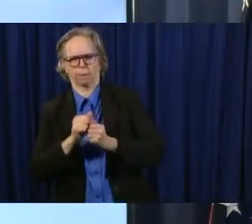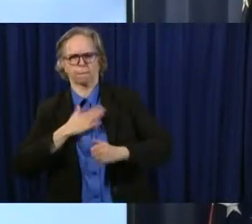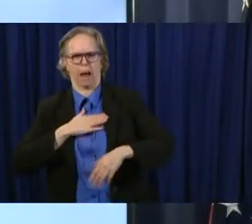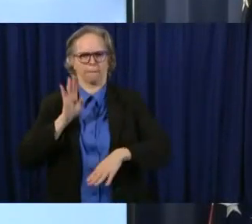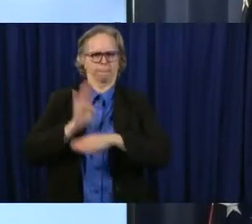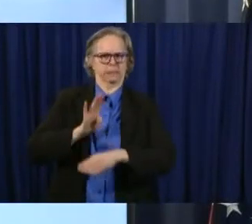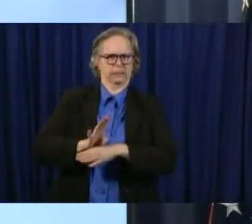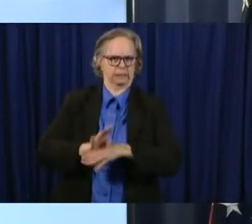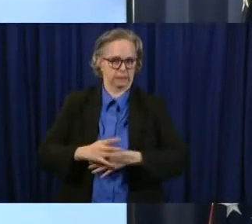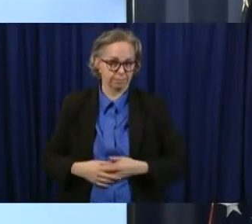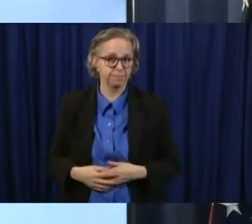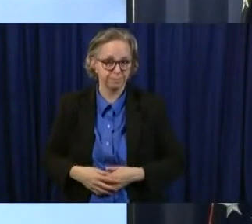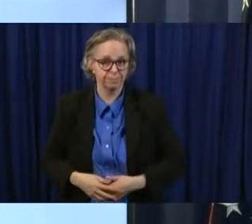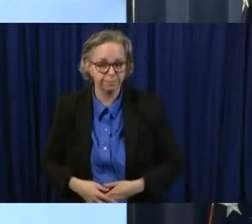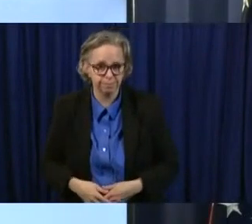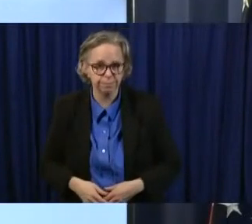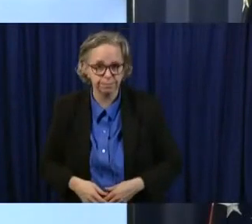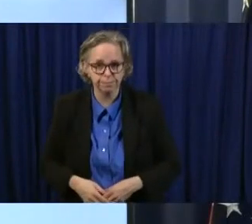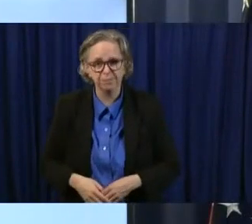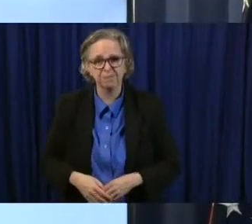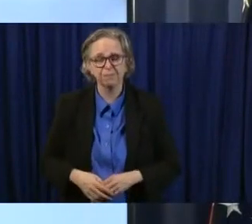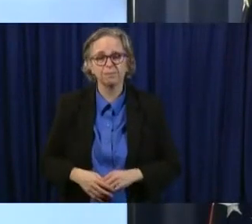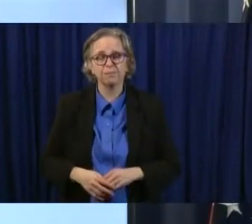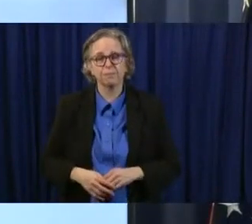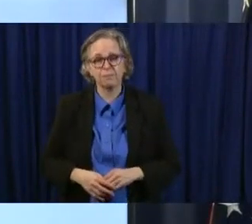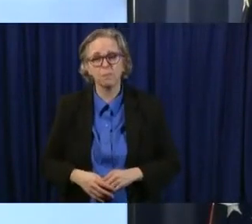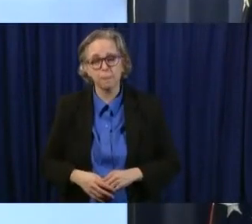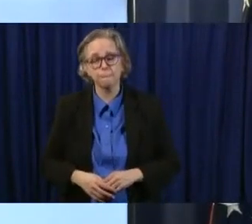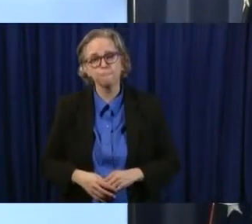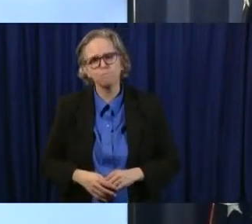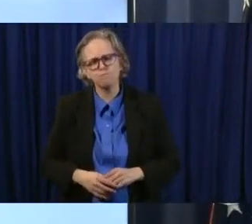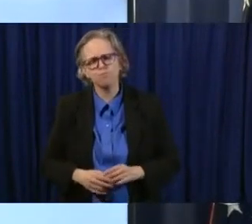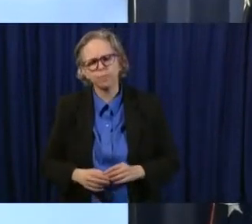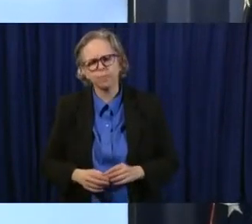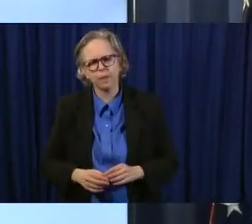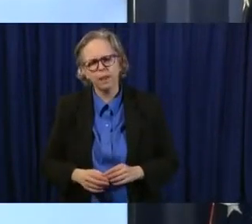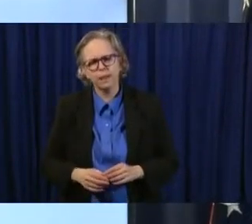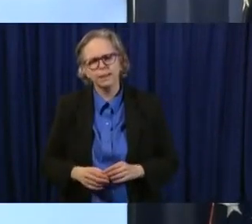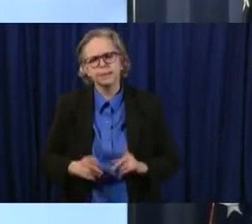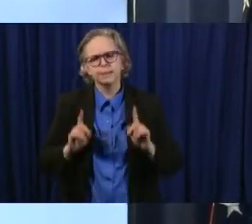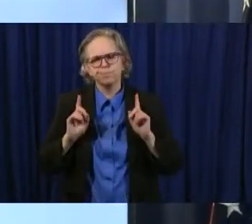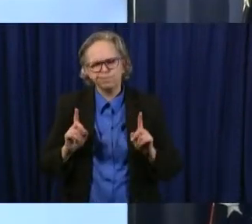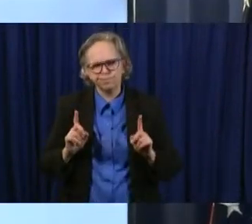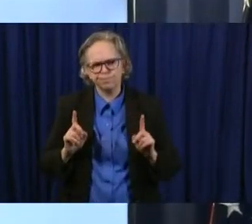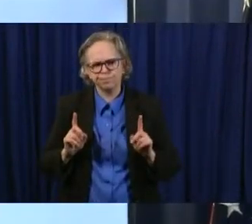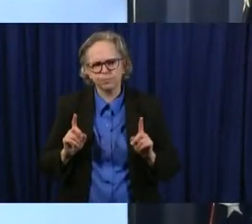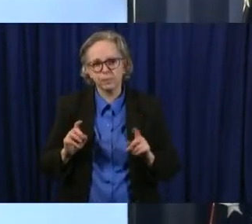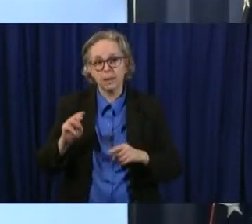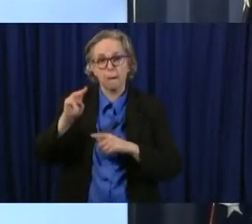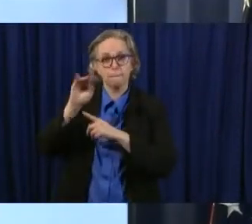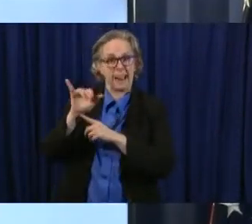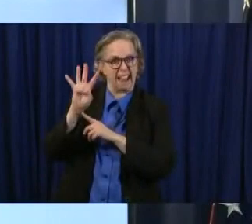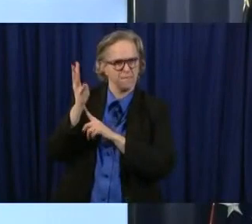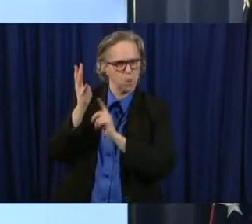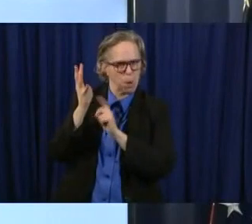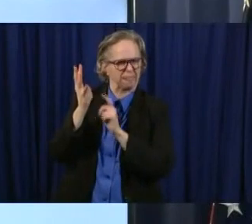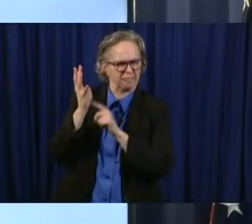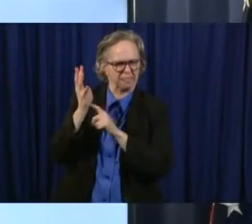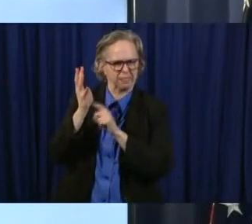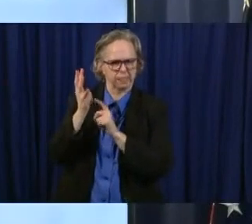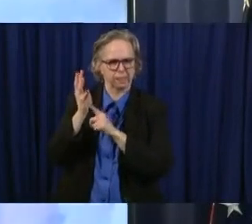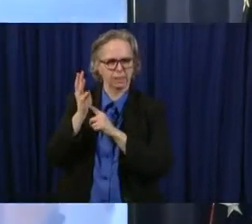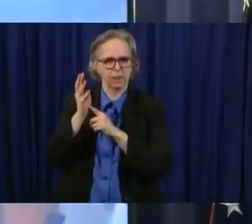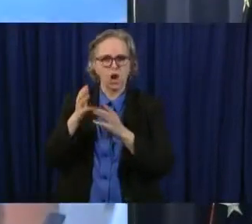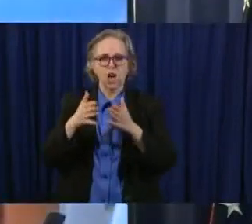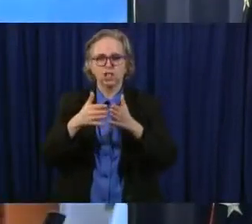Let me, uh, also say on May 4th, general office, offices